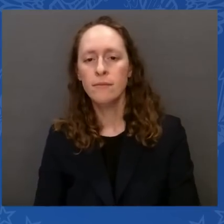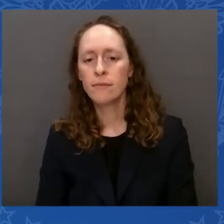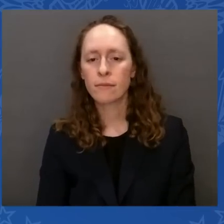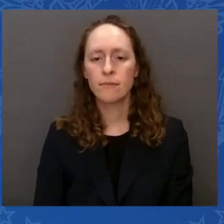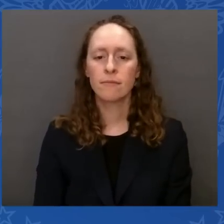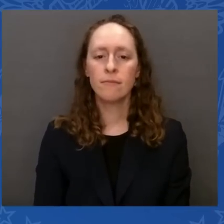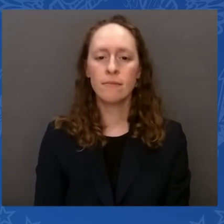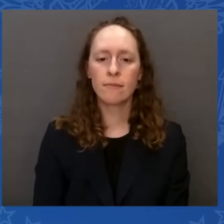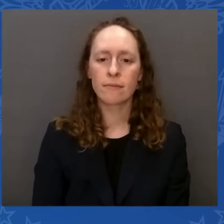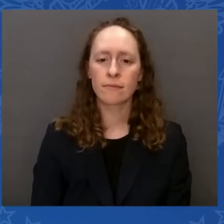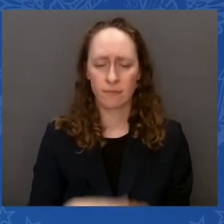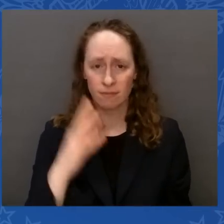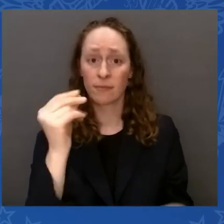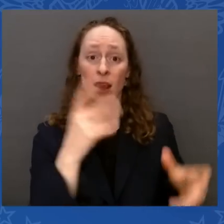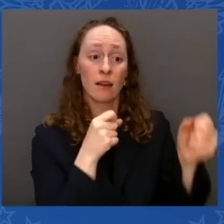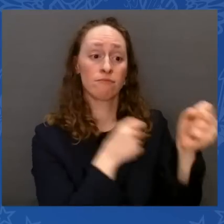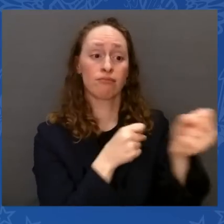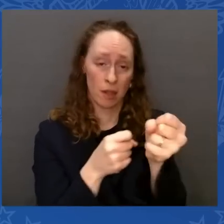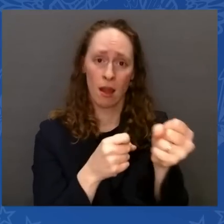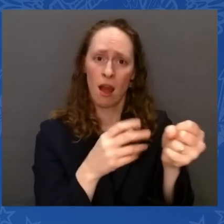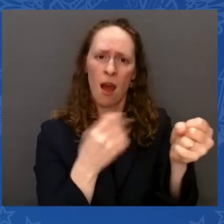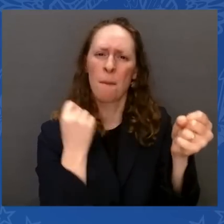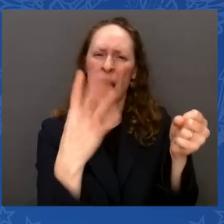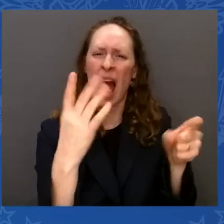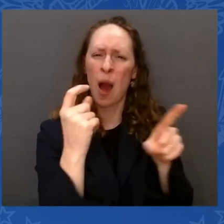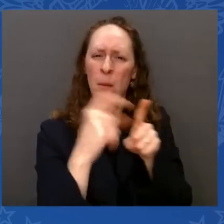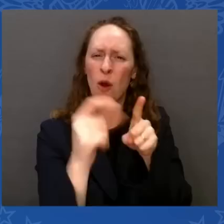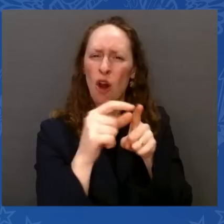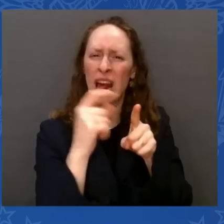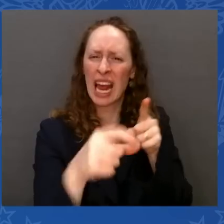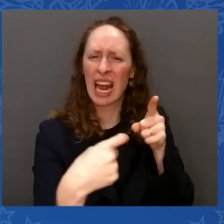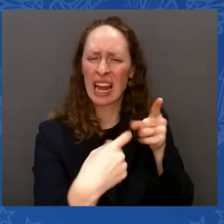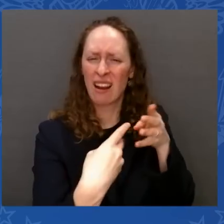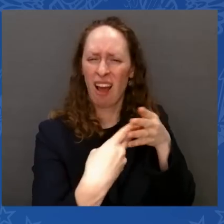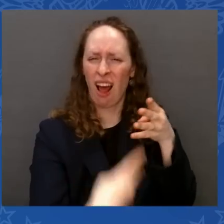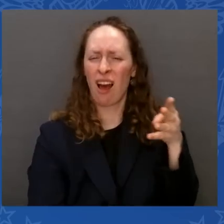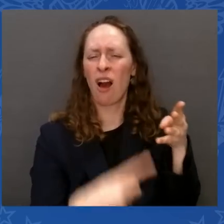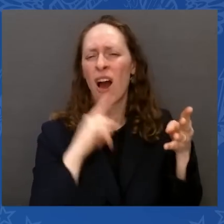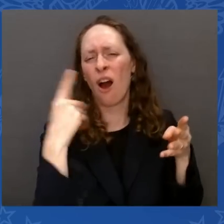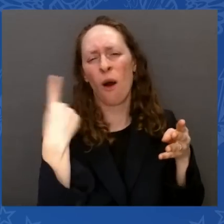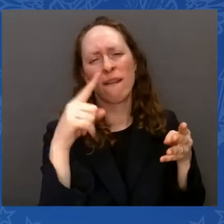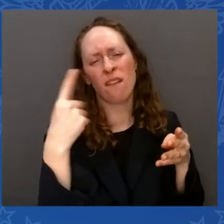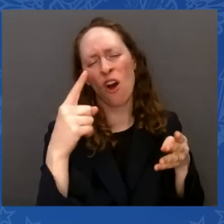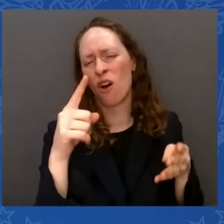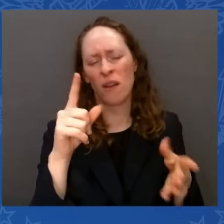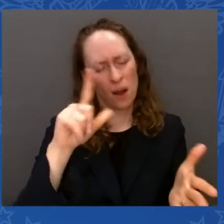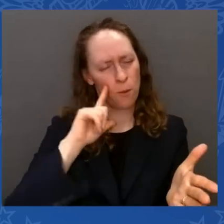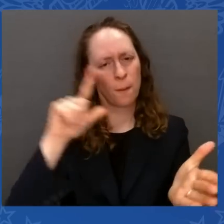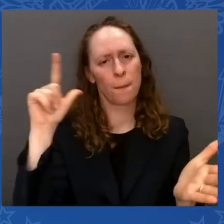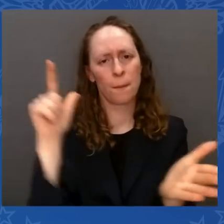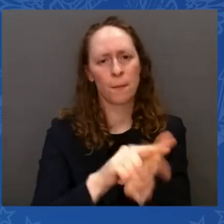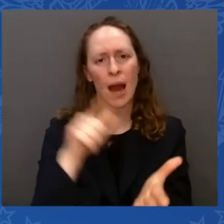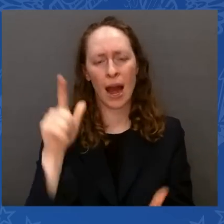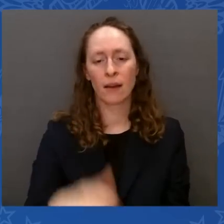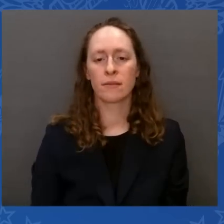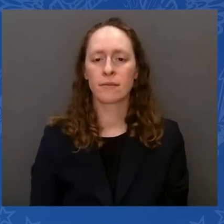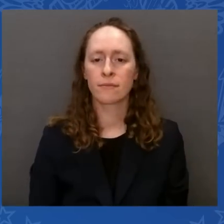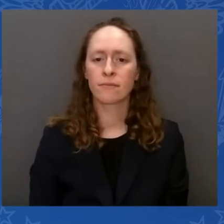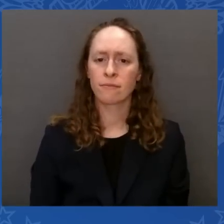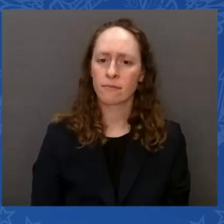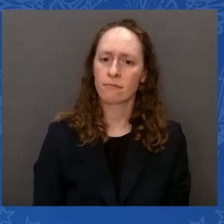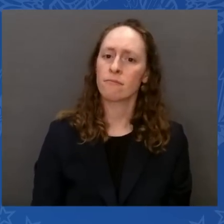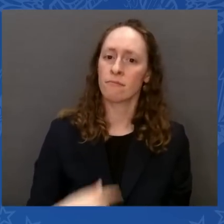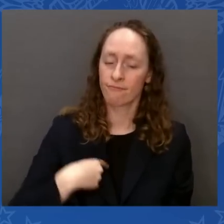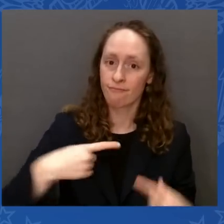When we did it last time, reduced mass death. Nobody, including the people who make a very good salary, for